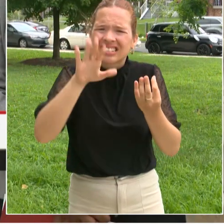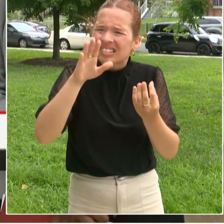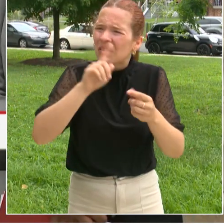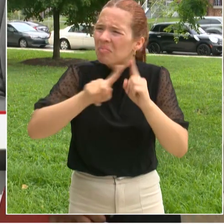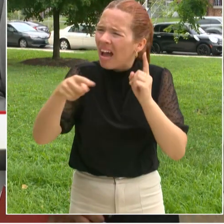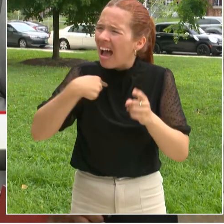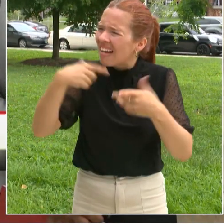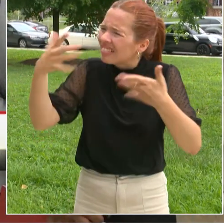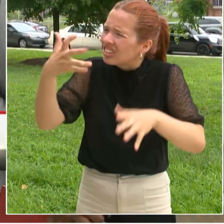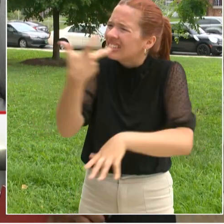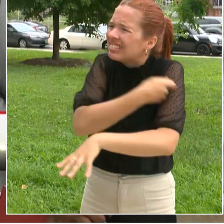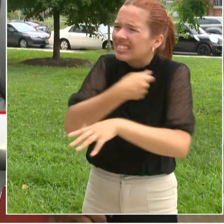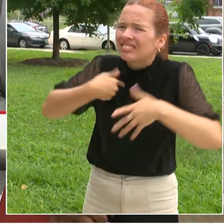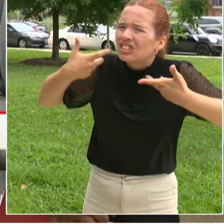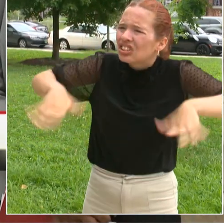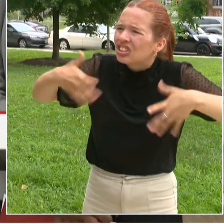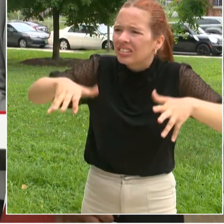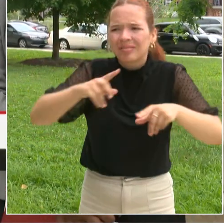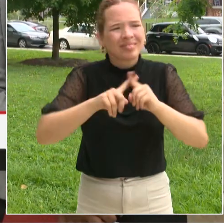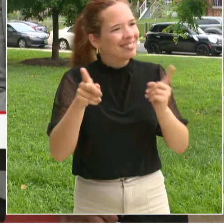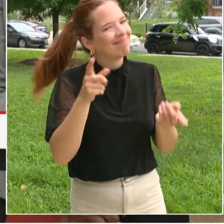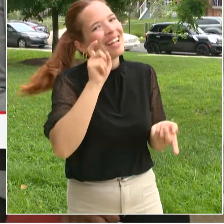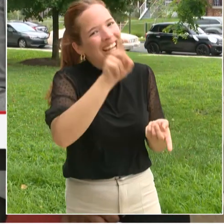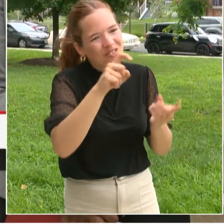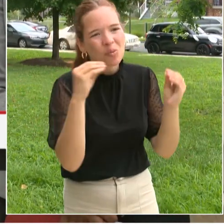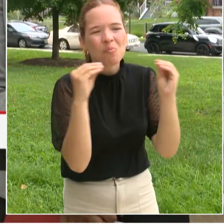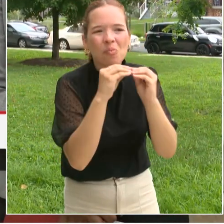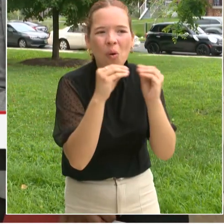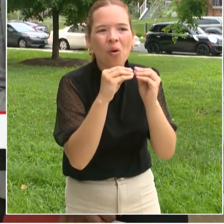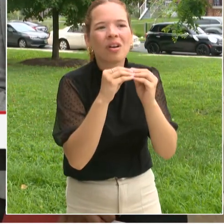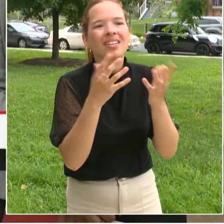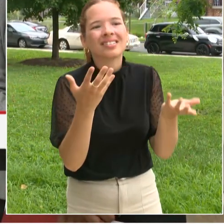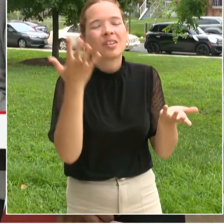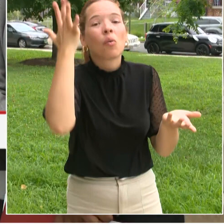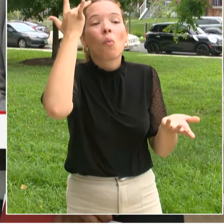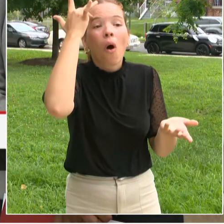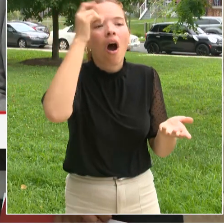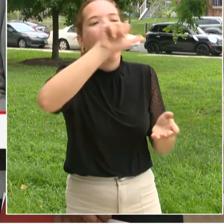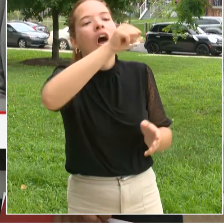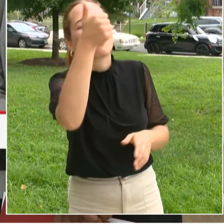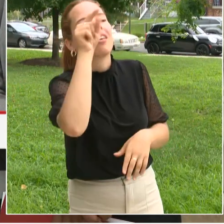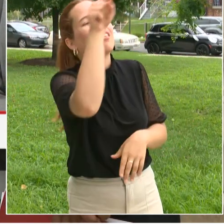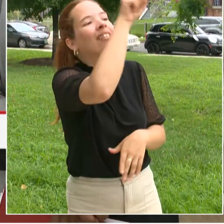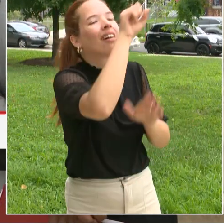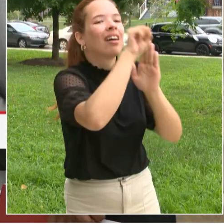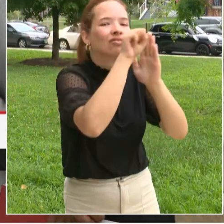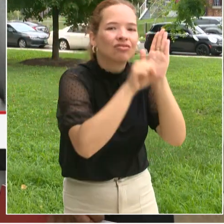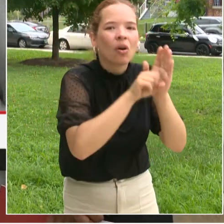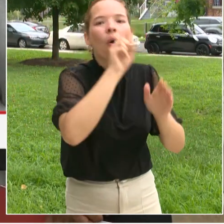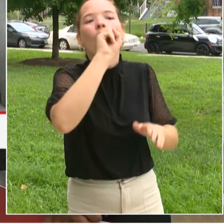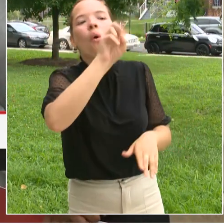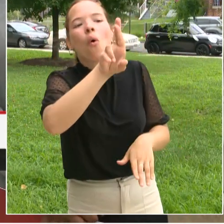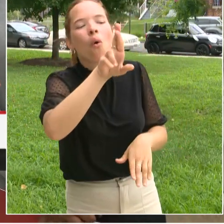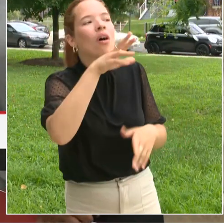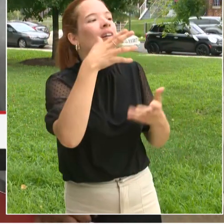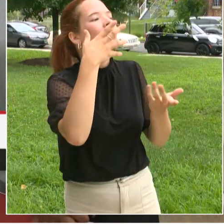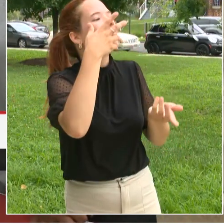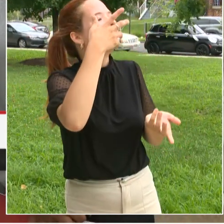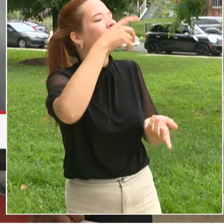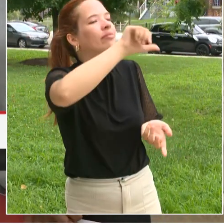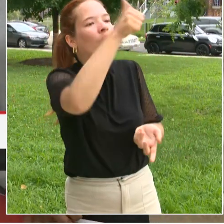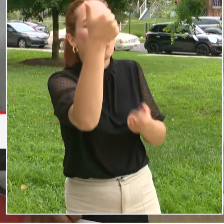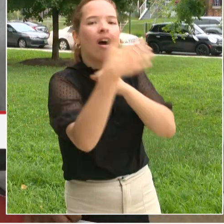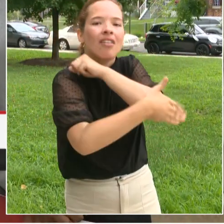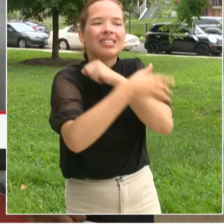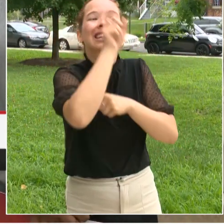are we telling them that they're out of compliance now. So it's understanding that most of the vaccines involve a series that they have to get two doses